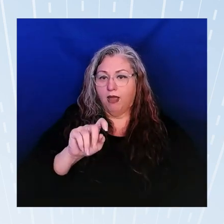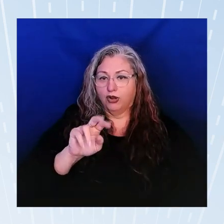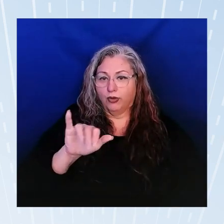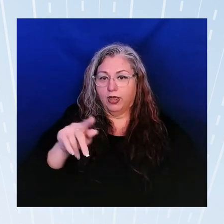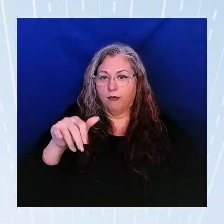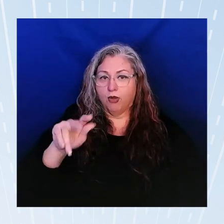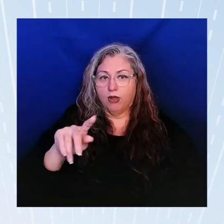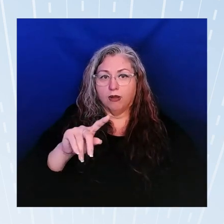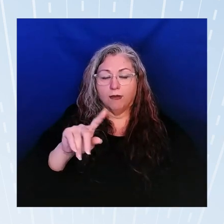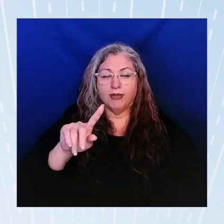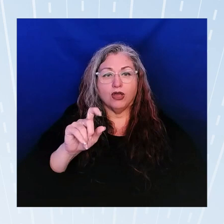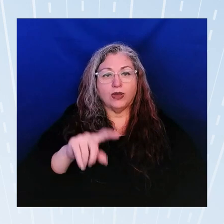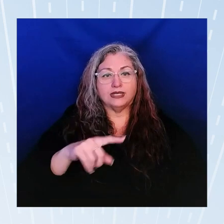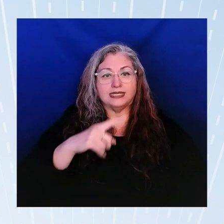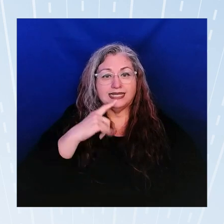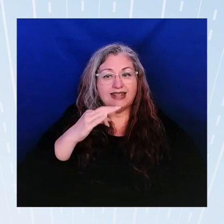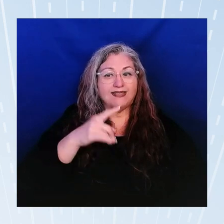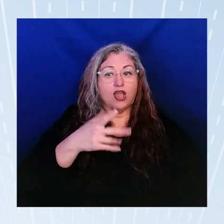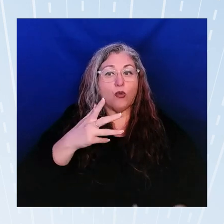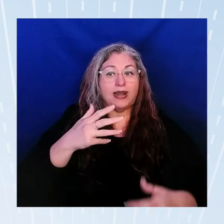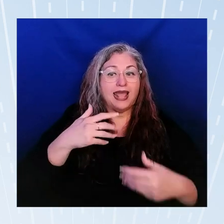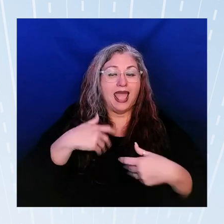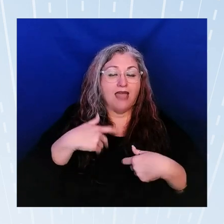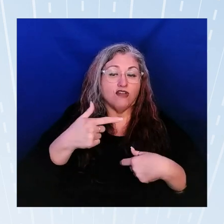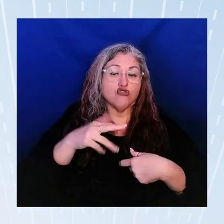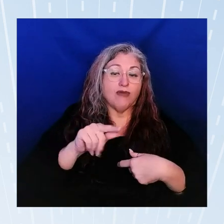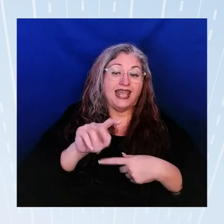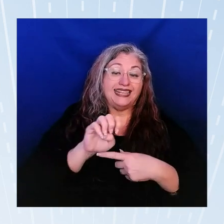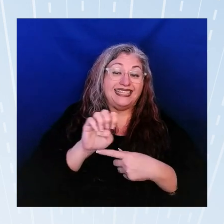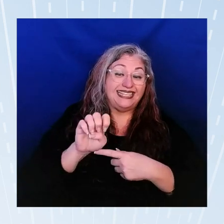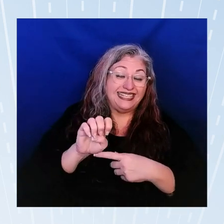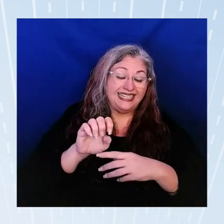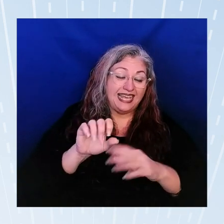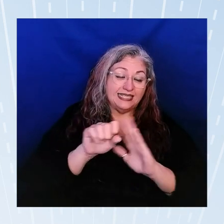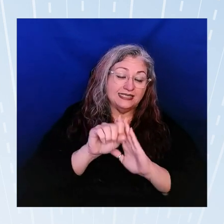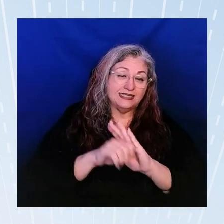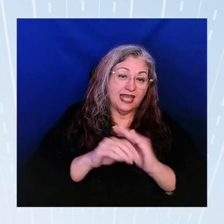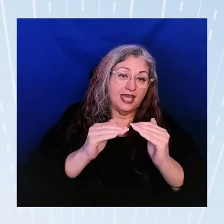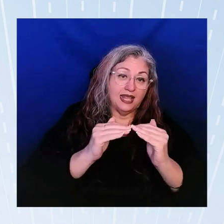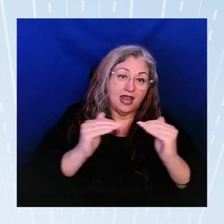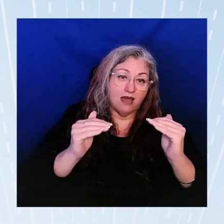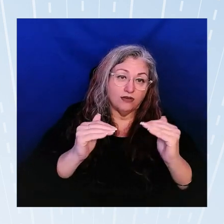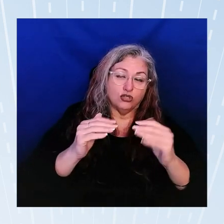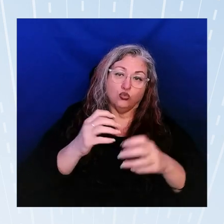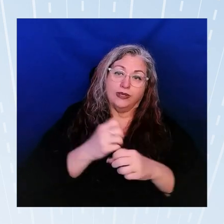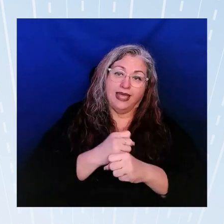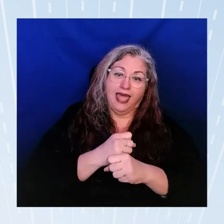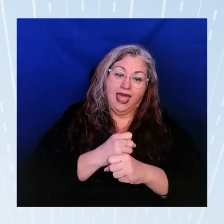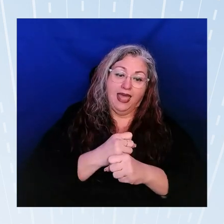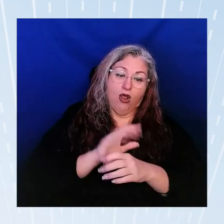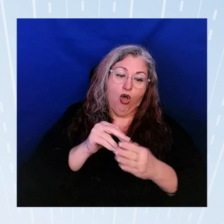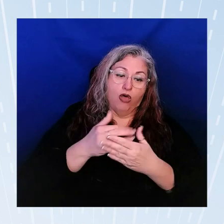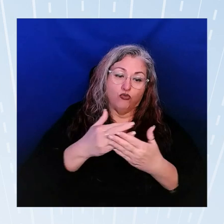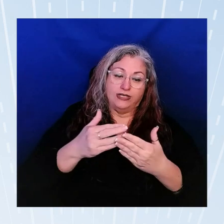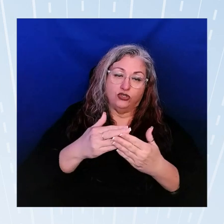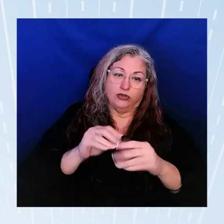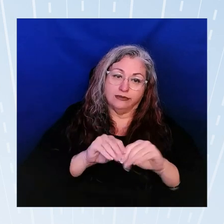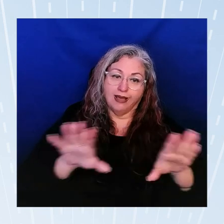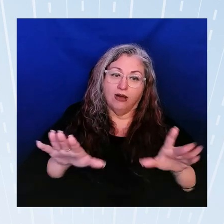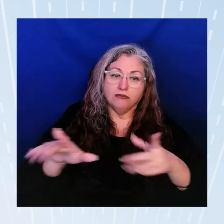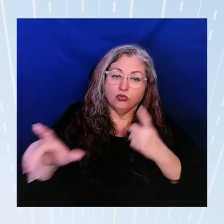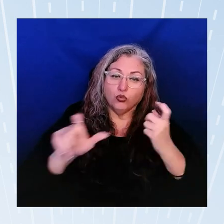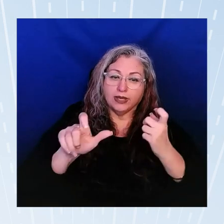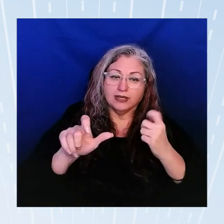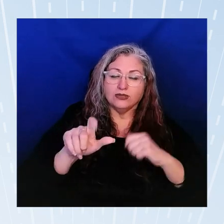whether or not they have existing grantees at the state level to be able to get the resources out quickly and so that was one of those areas